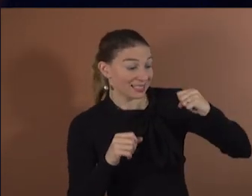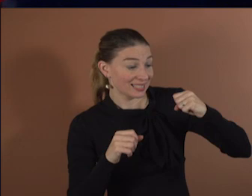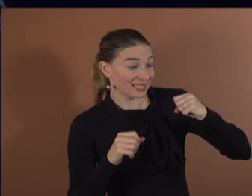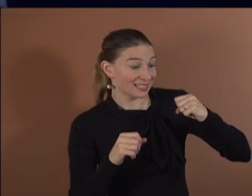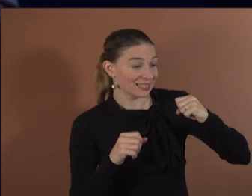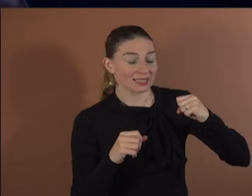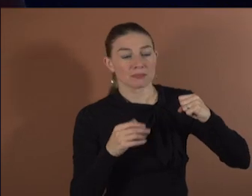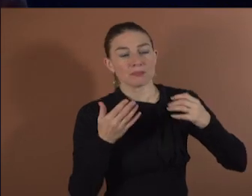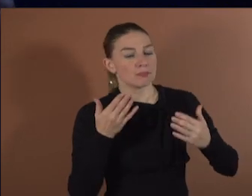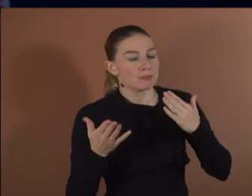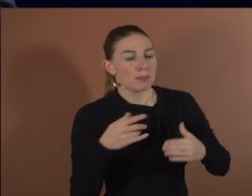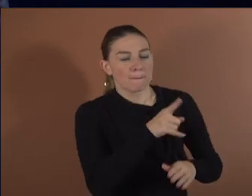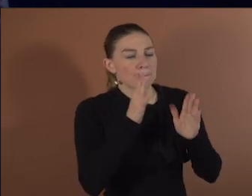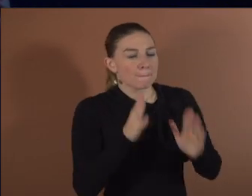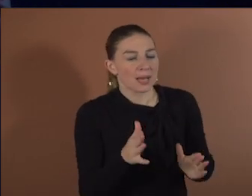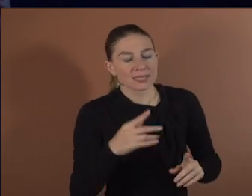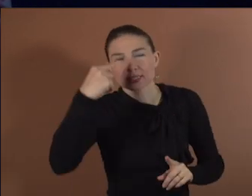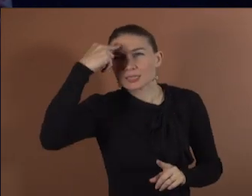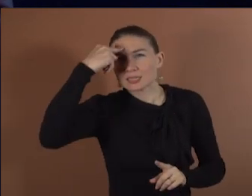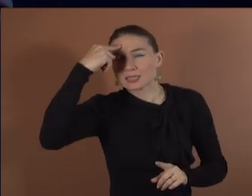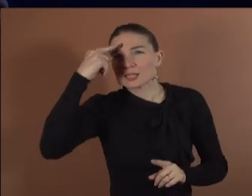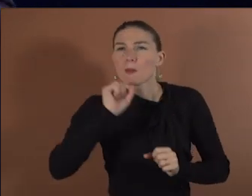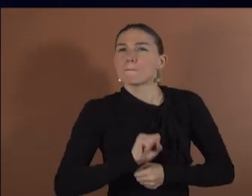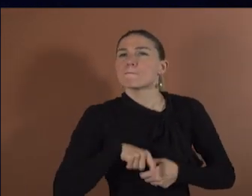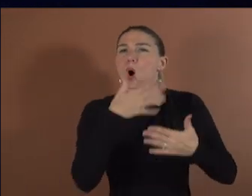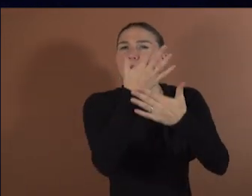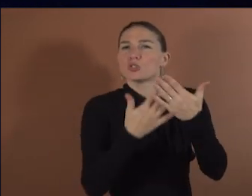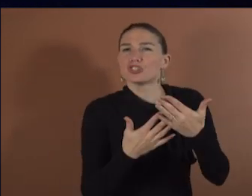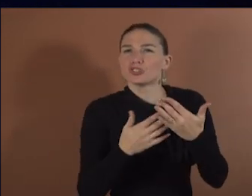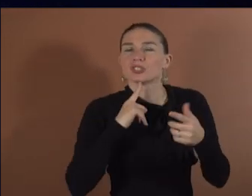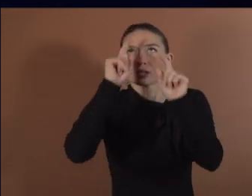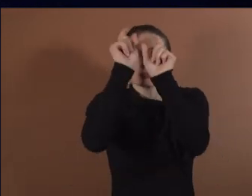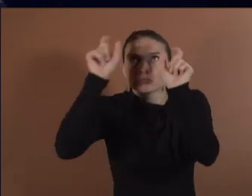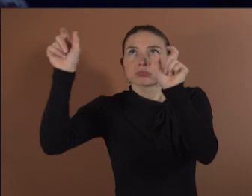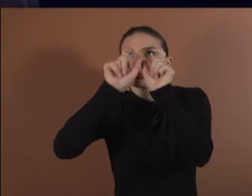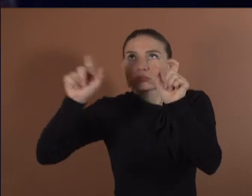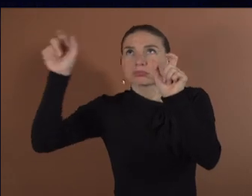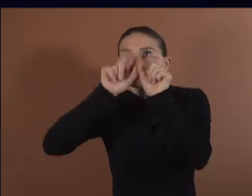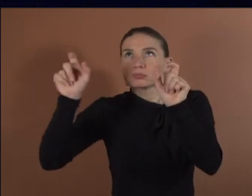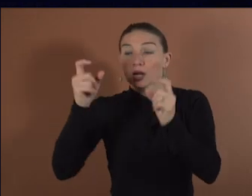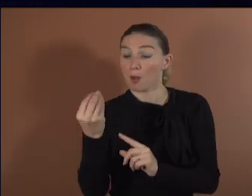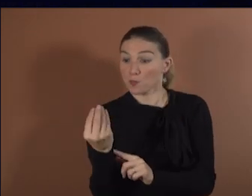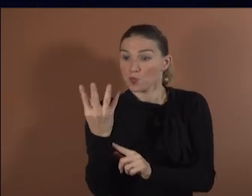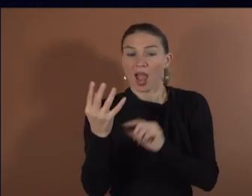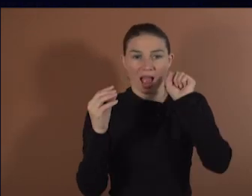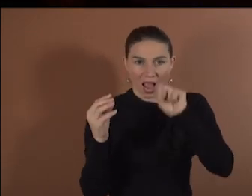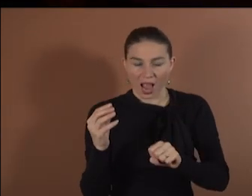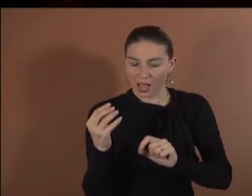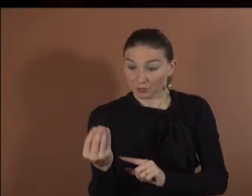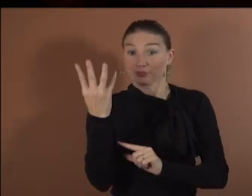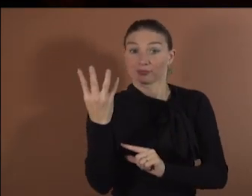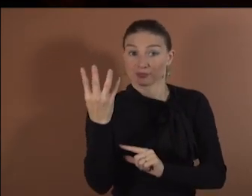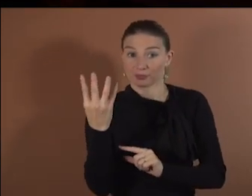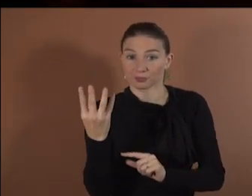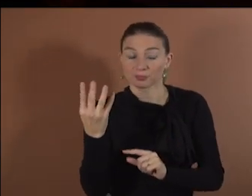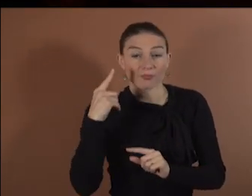recite a poem which you know for a few seconds. So what happens now? In our real-time system, we see the brain activity, and when the